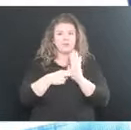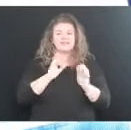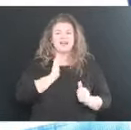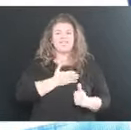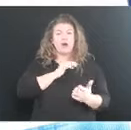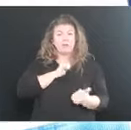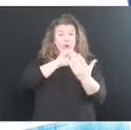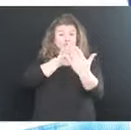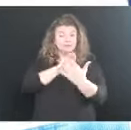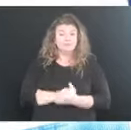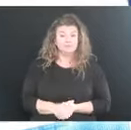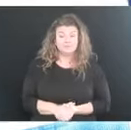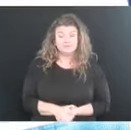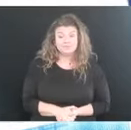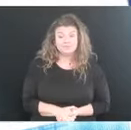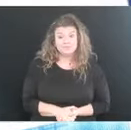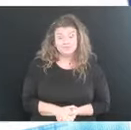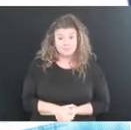to COVID.